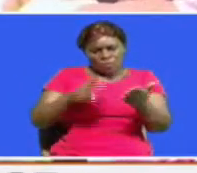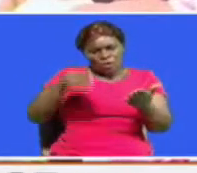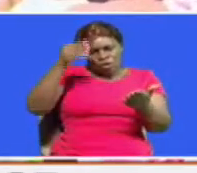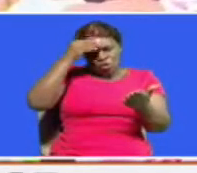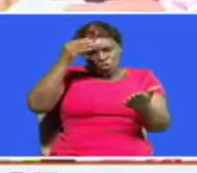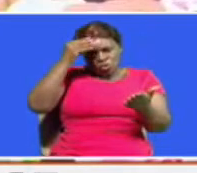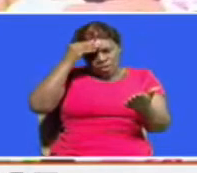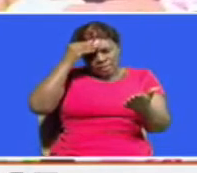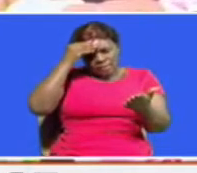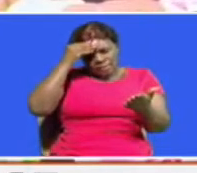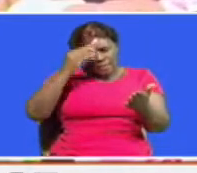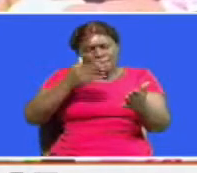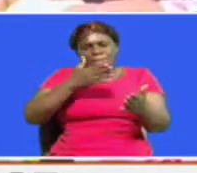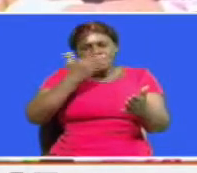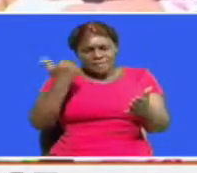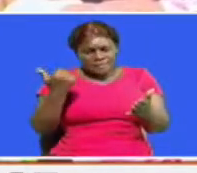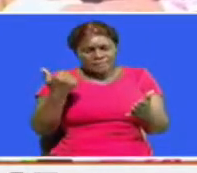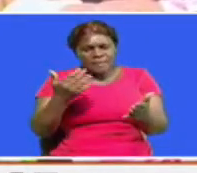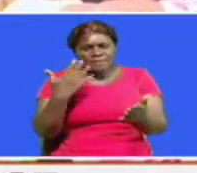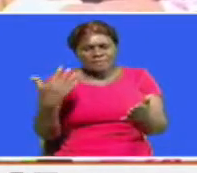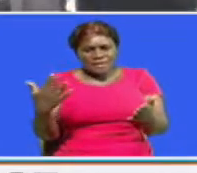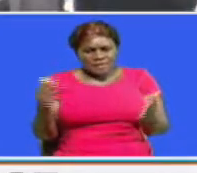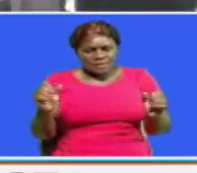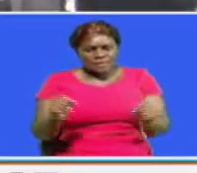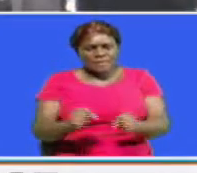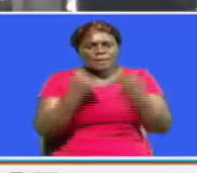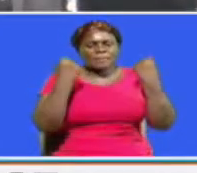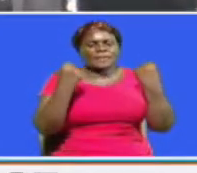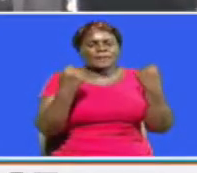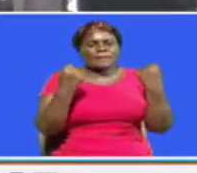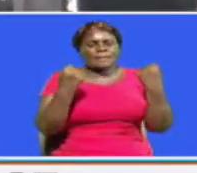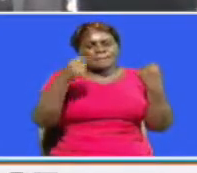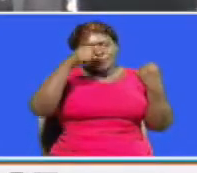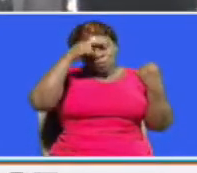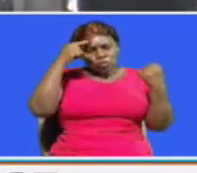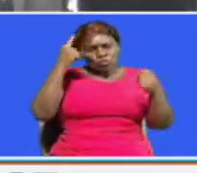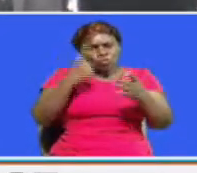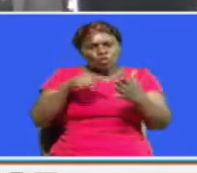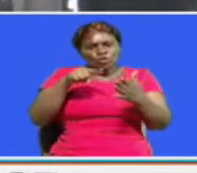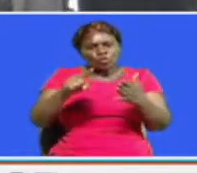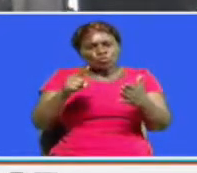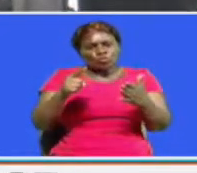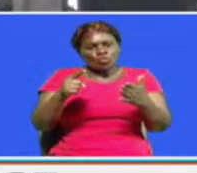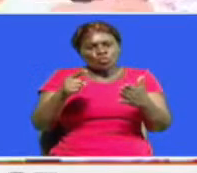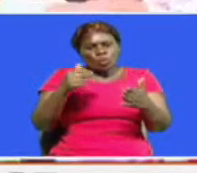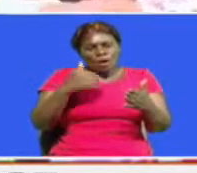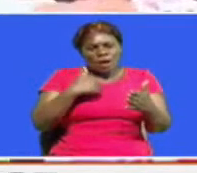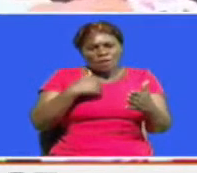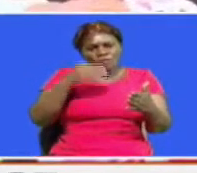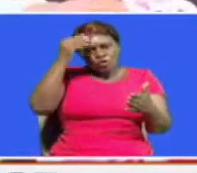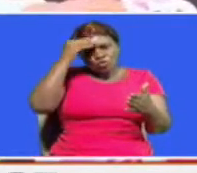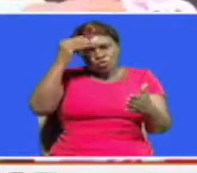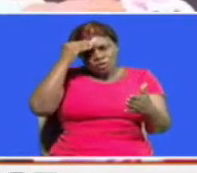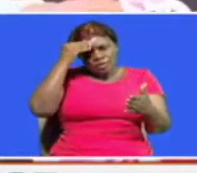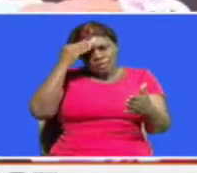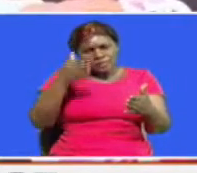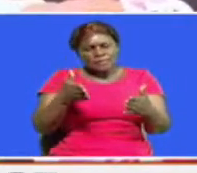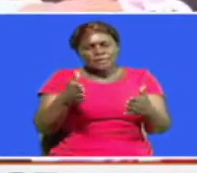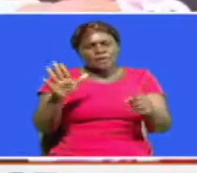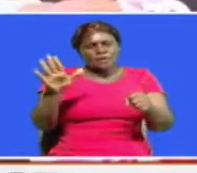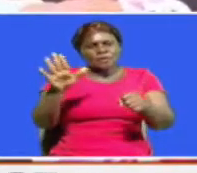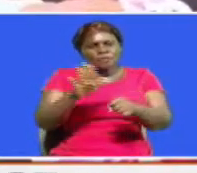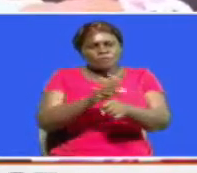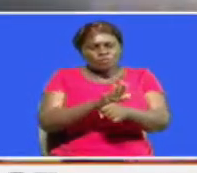coaches is one of the best things you can do because whatsoever gives you a knowledge, then I think it's an entire